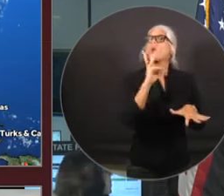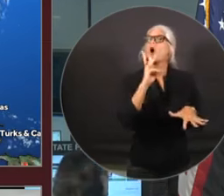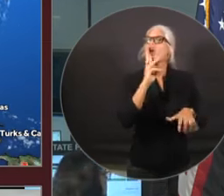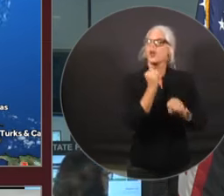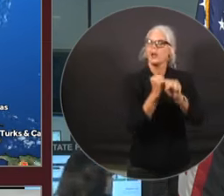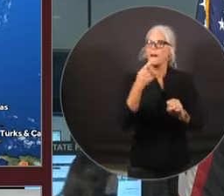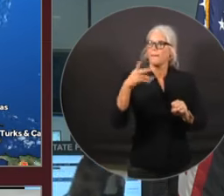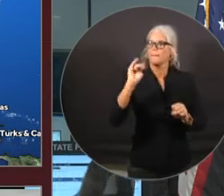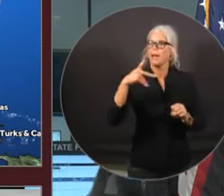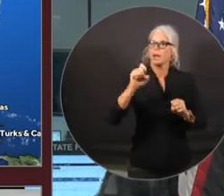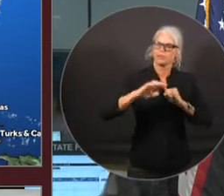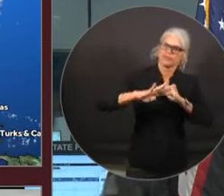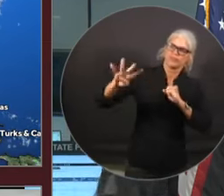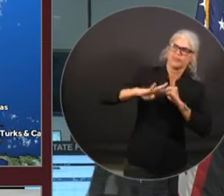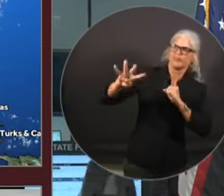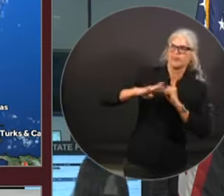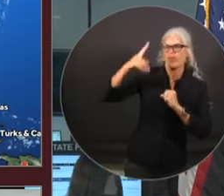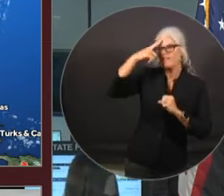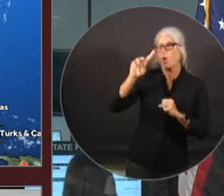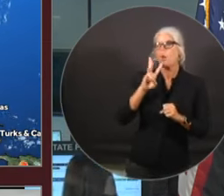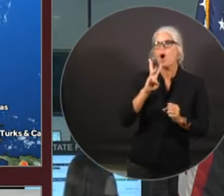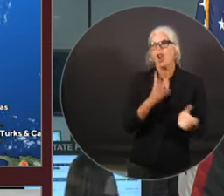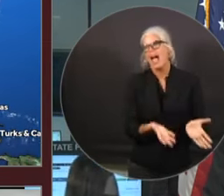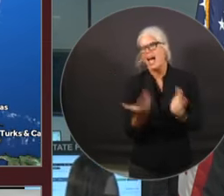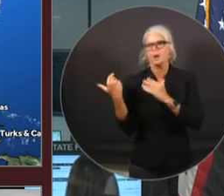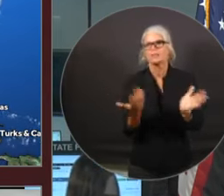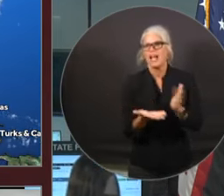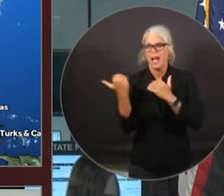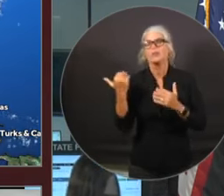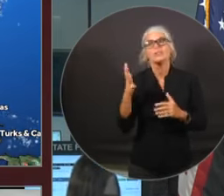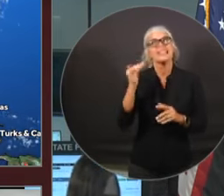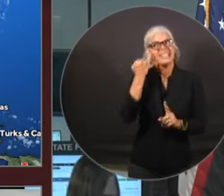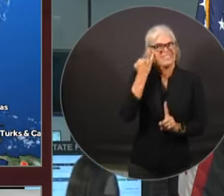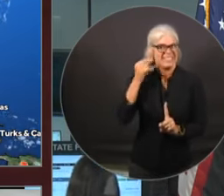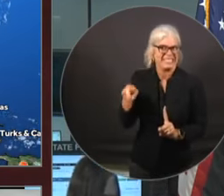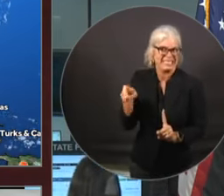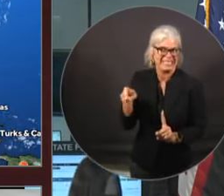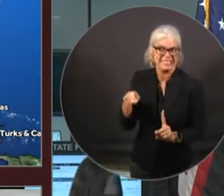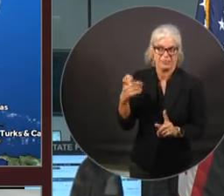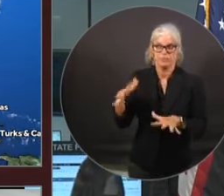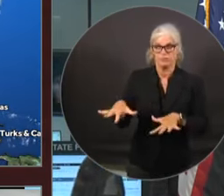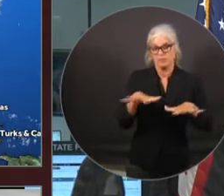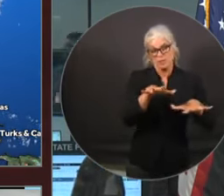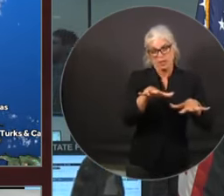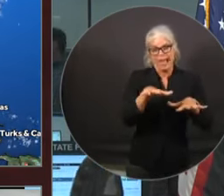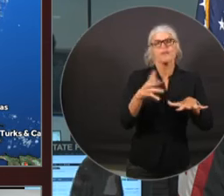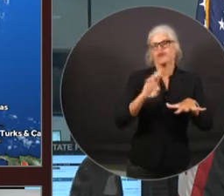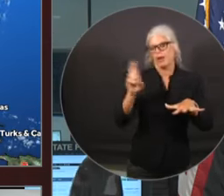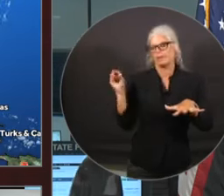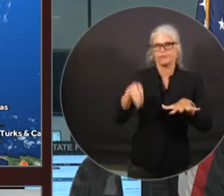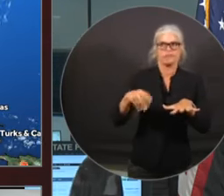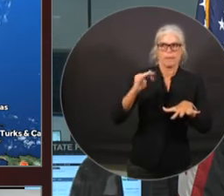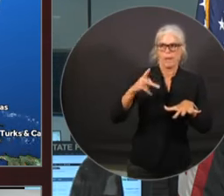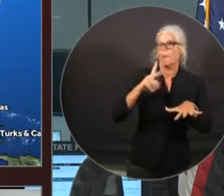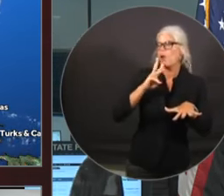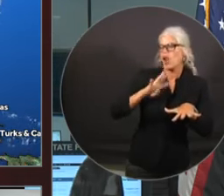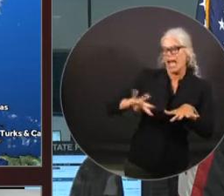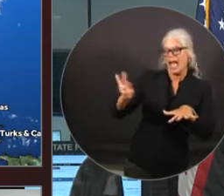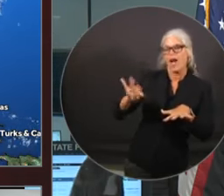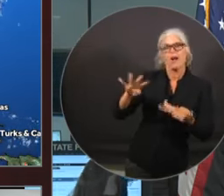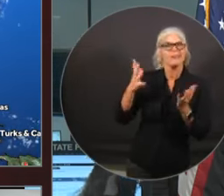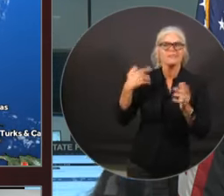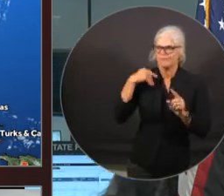to pump out water as needed and that may very well be necessary in a lot of different areas of this state. 230